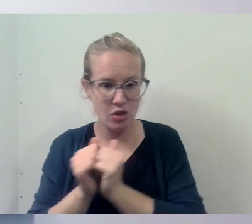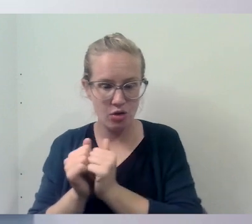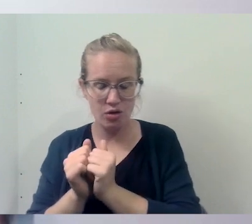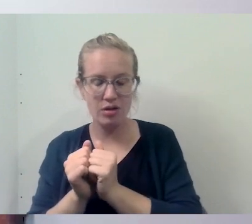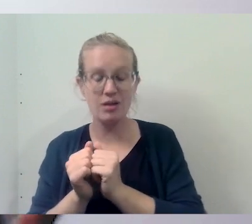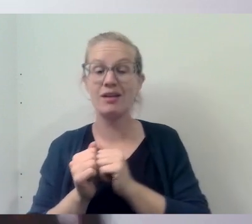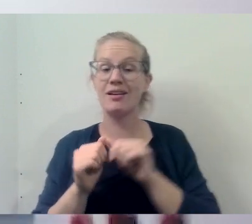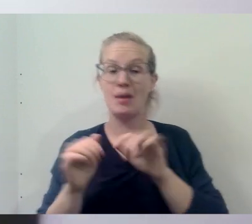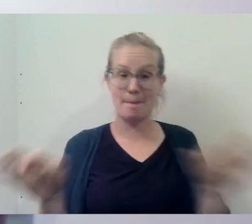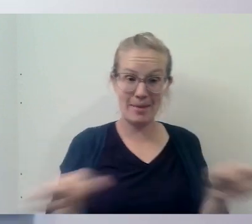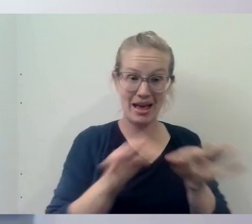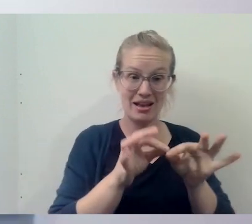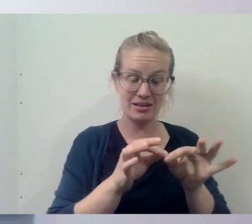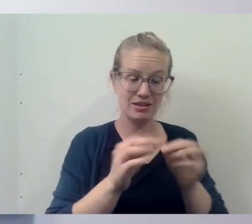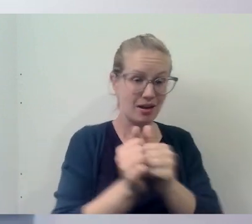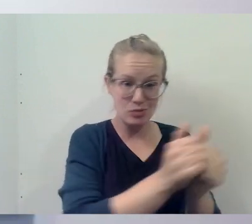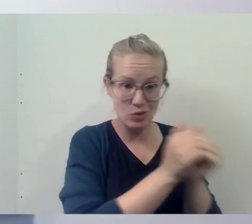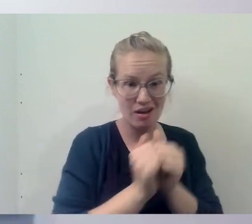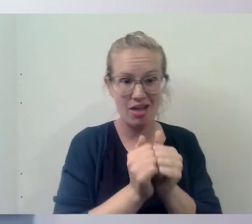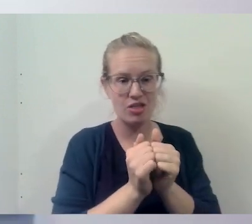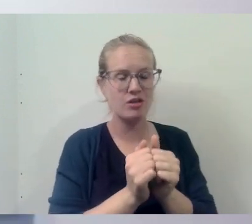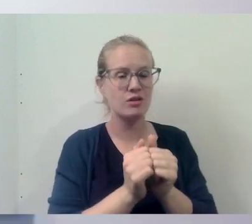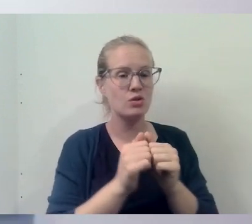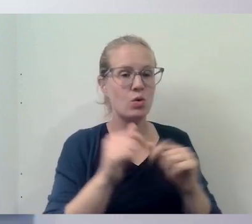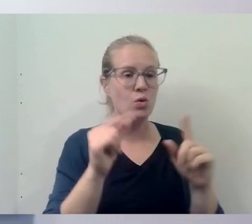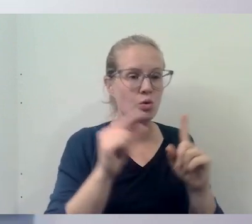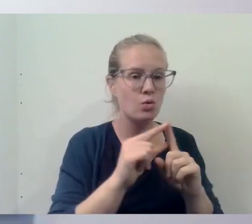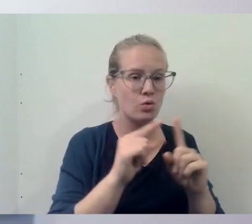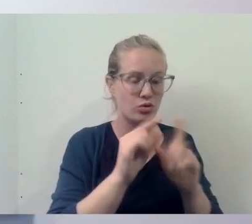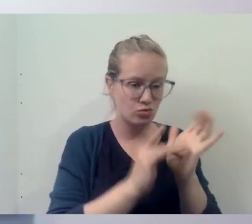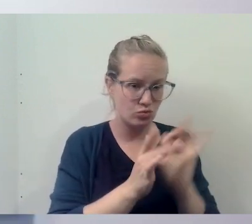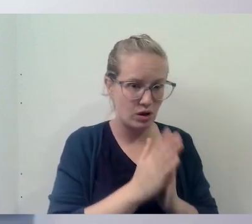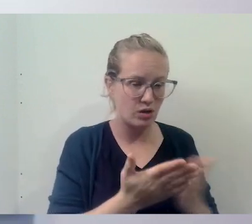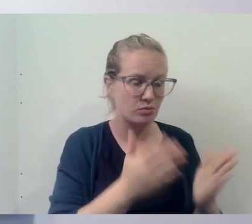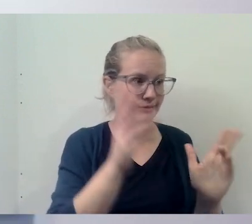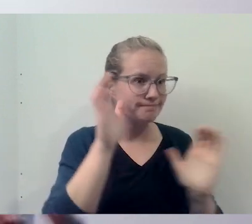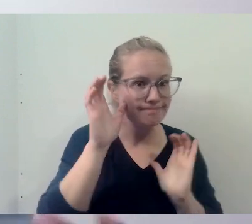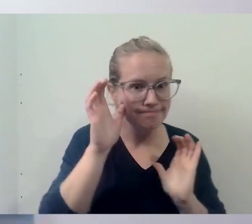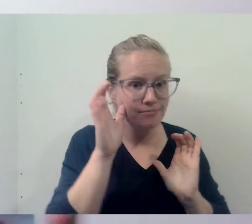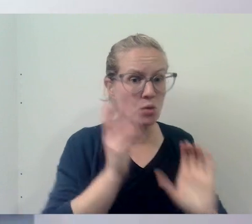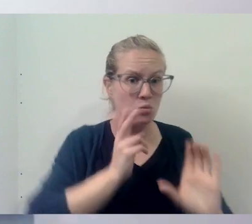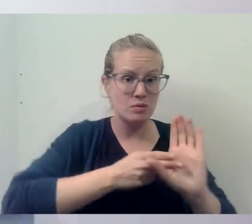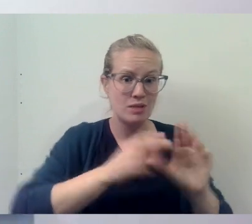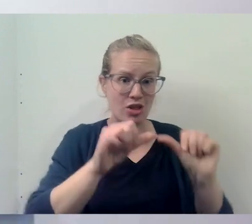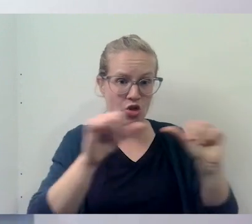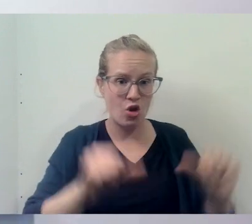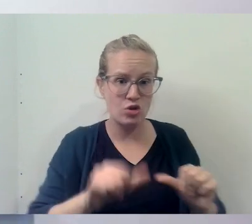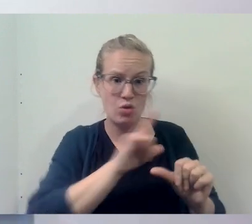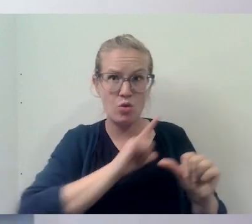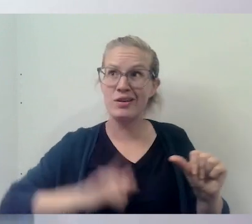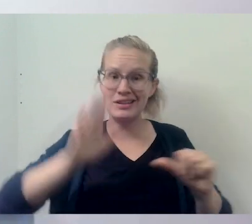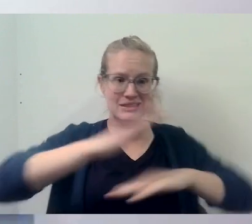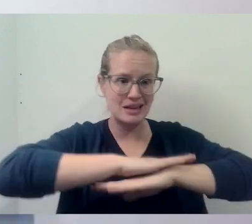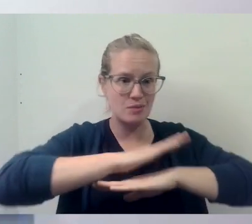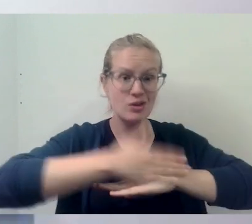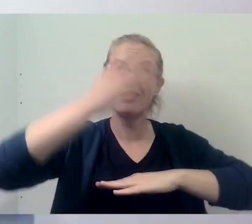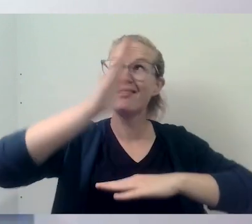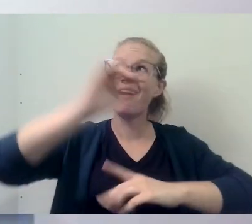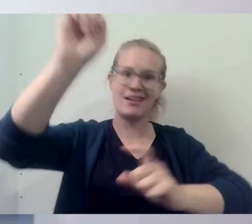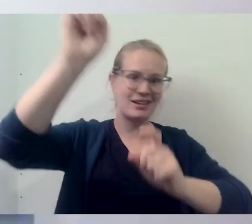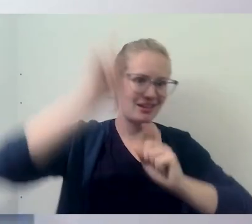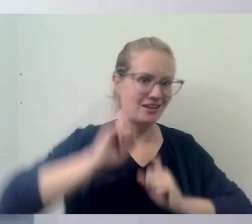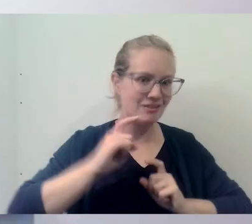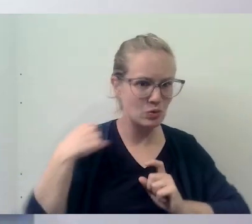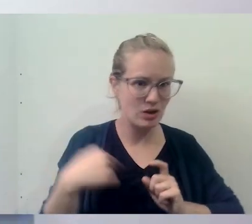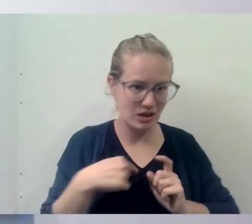you know, and also then we shared, participate at the table of the Lord and it is God giving himself to us. So,